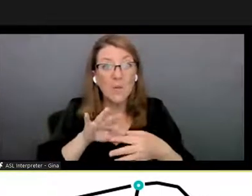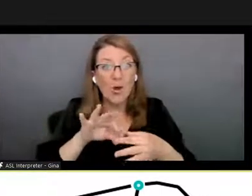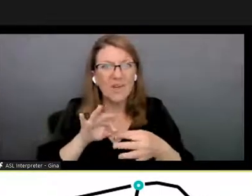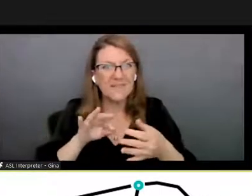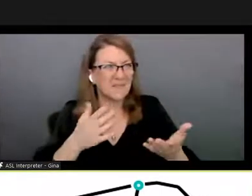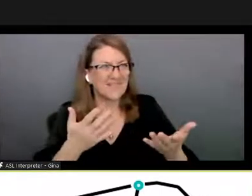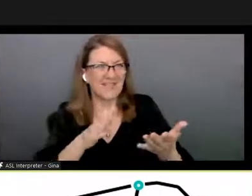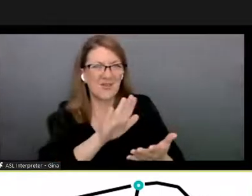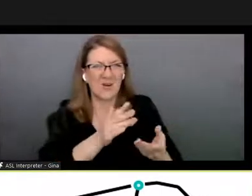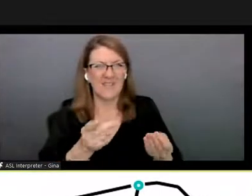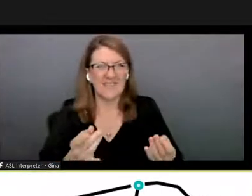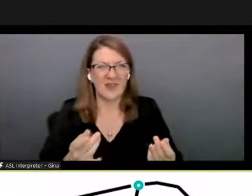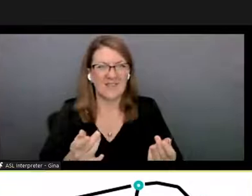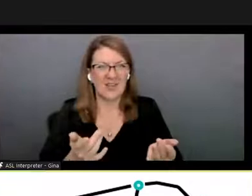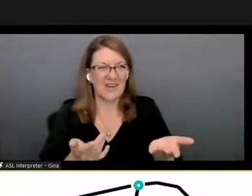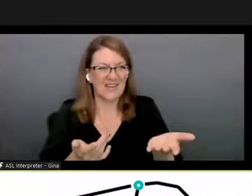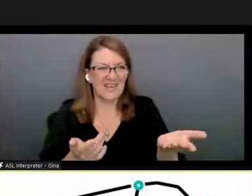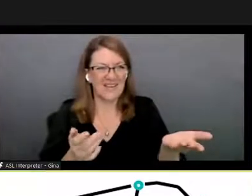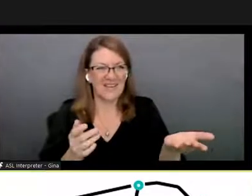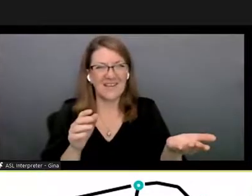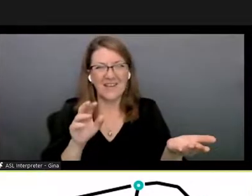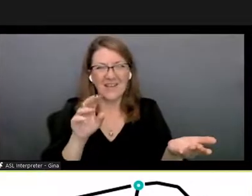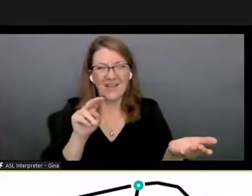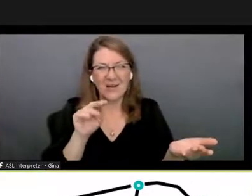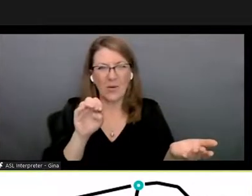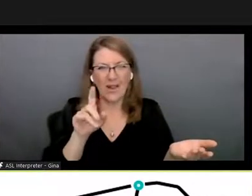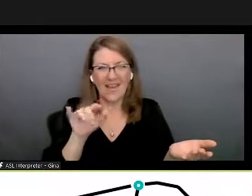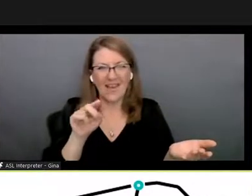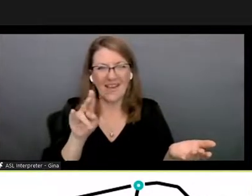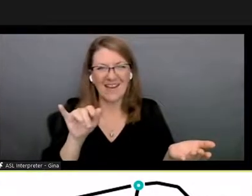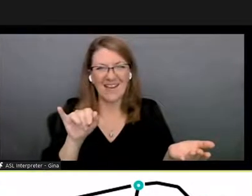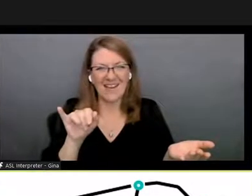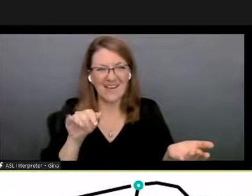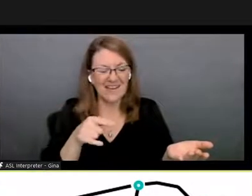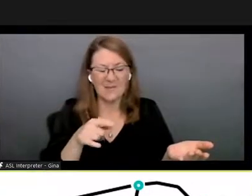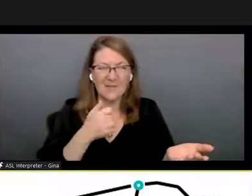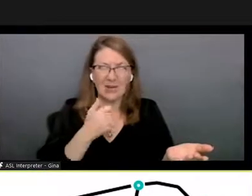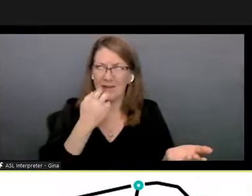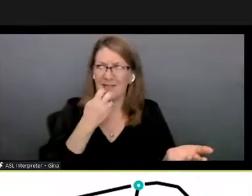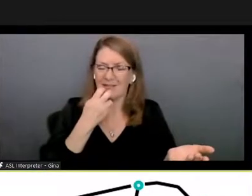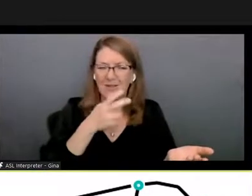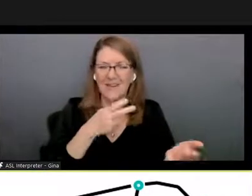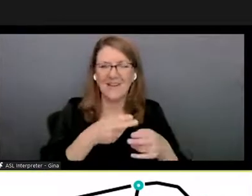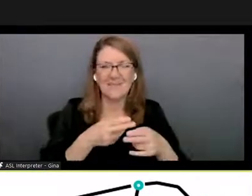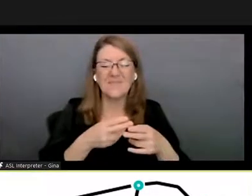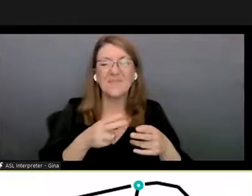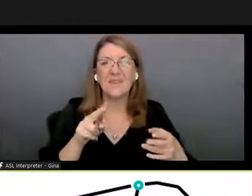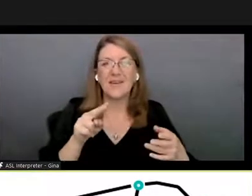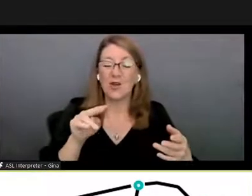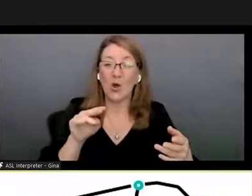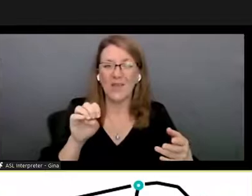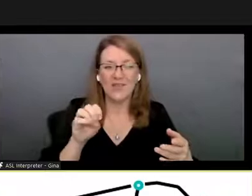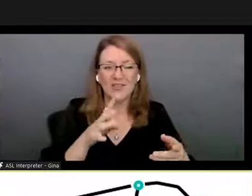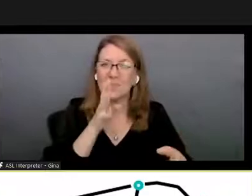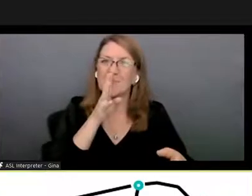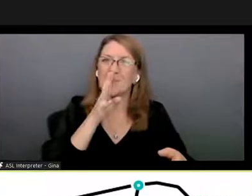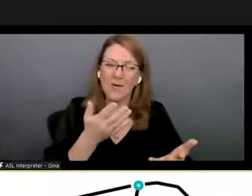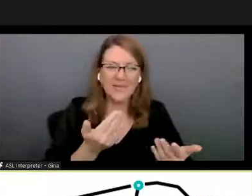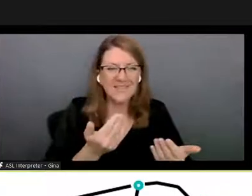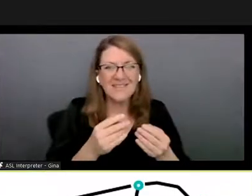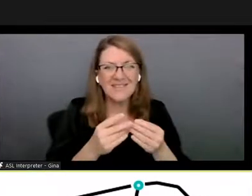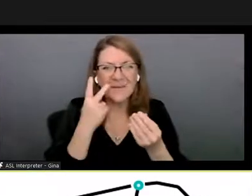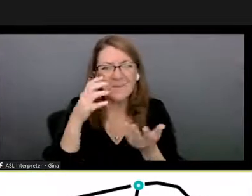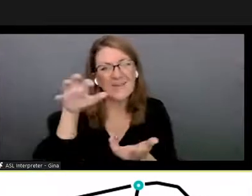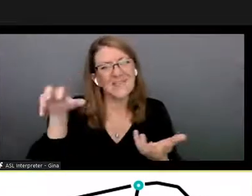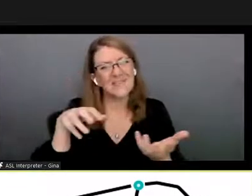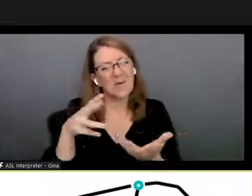territory no lina no lana no lana no lana yeah she hasn't spoken up i'd like to see uh make sure everyone